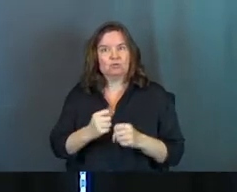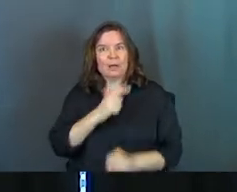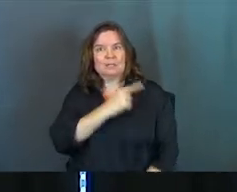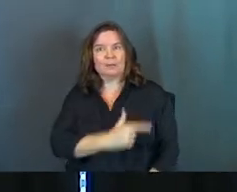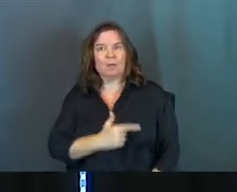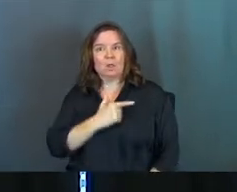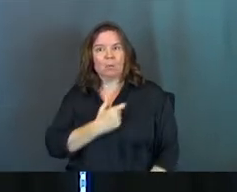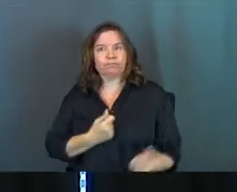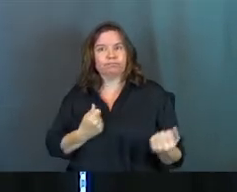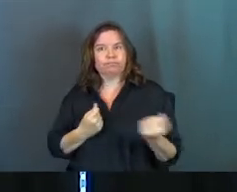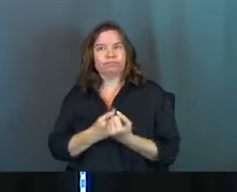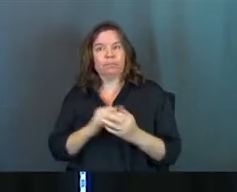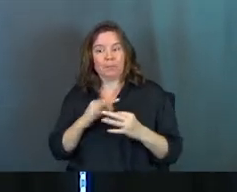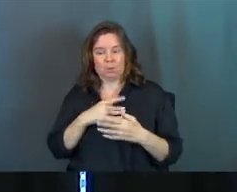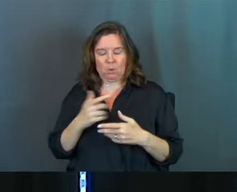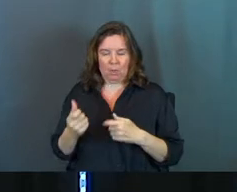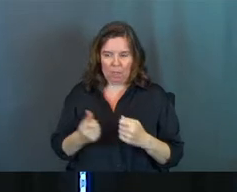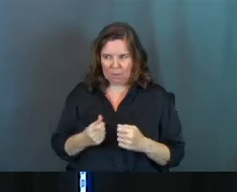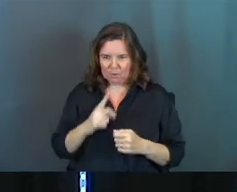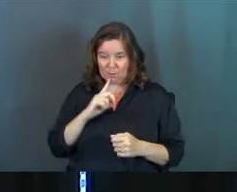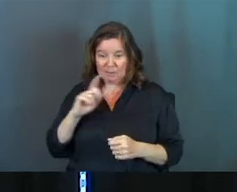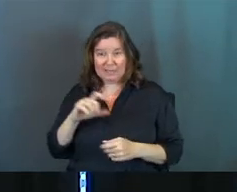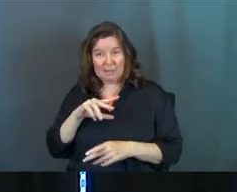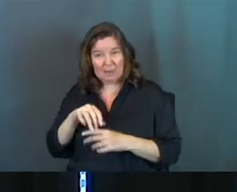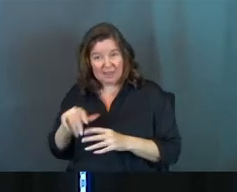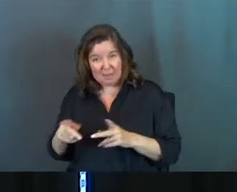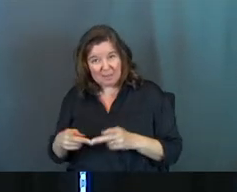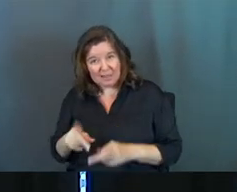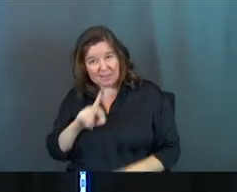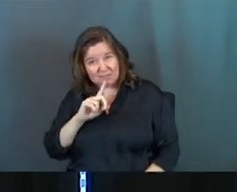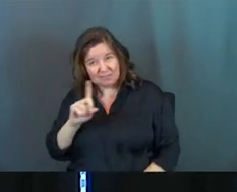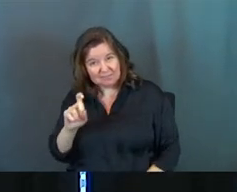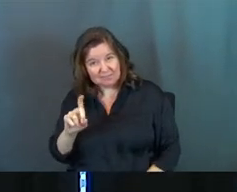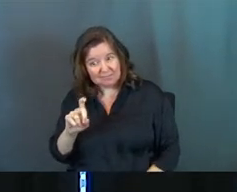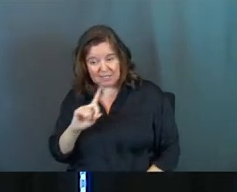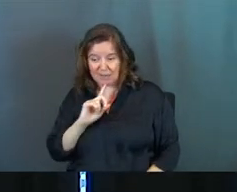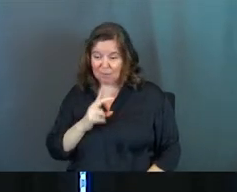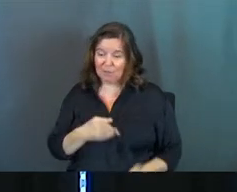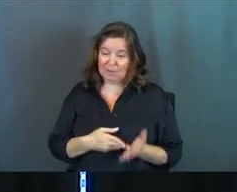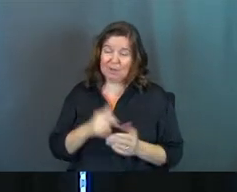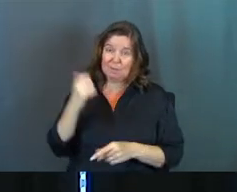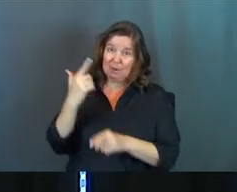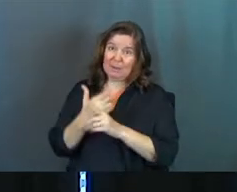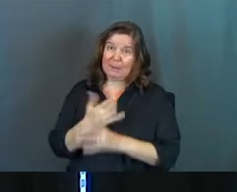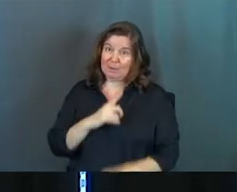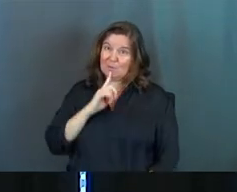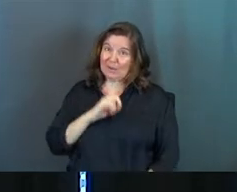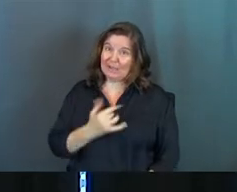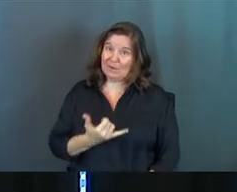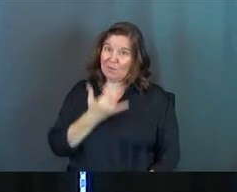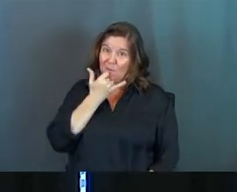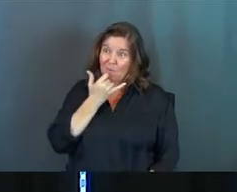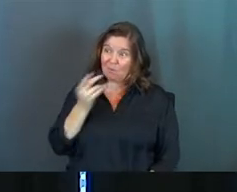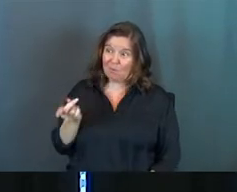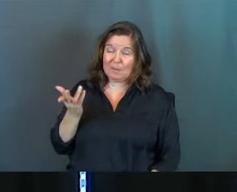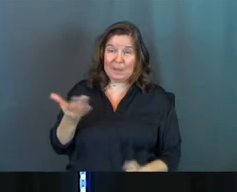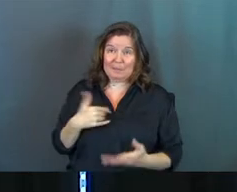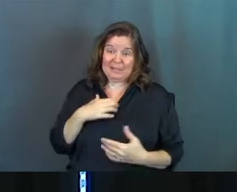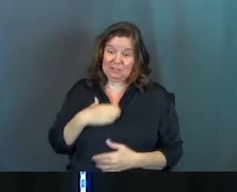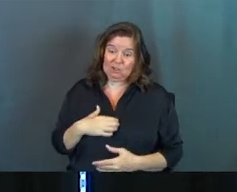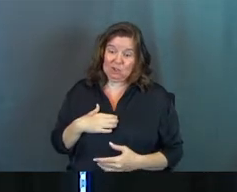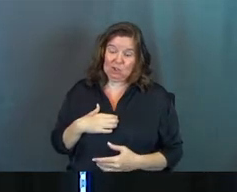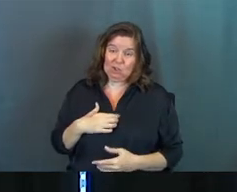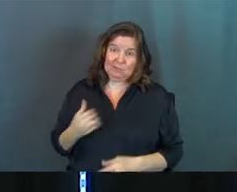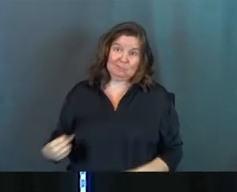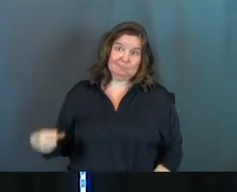loyal to family, but it pulls you into a place that, you really need to be in that place? Because let's be real, your brother might've been really wrong. Maybe he deserves